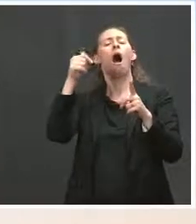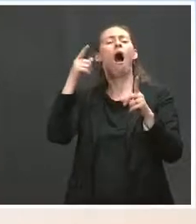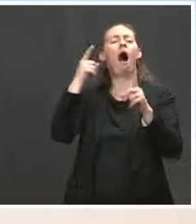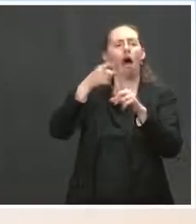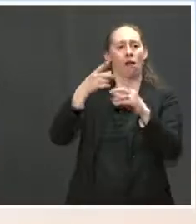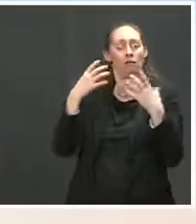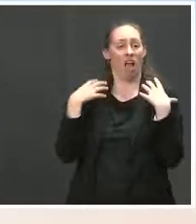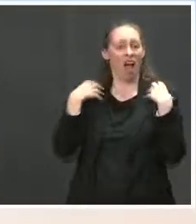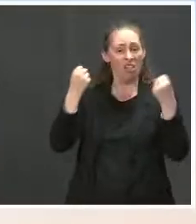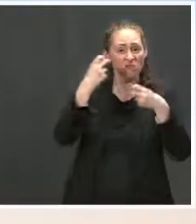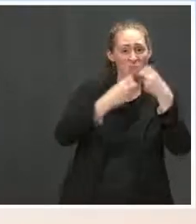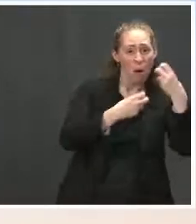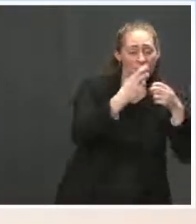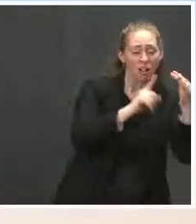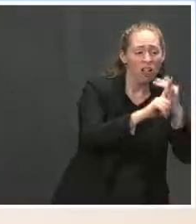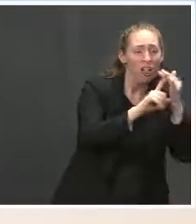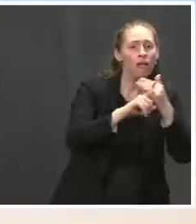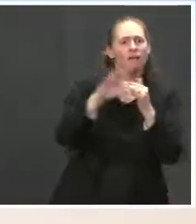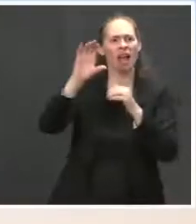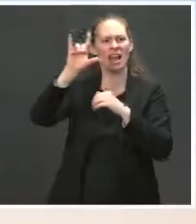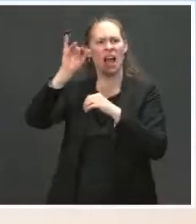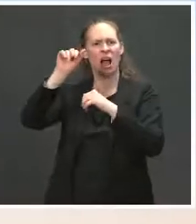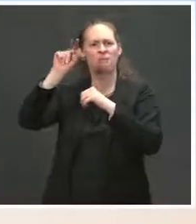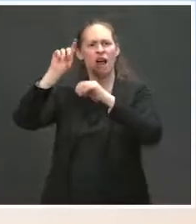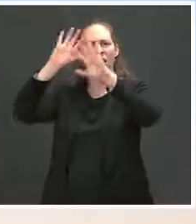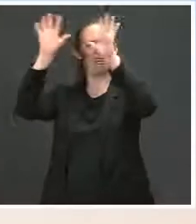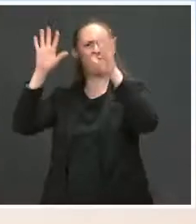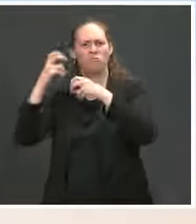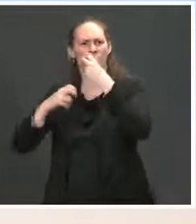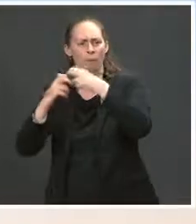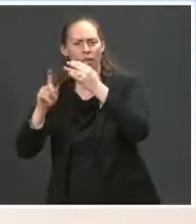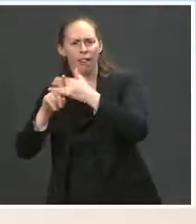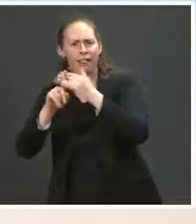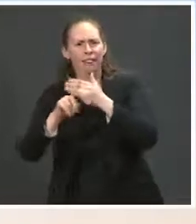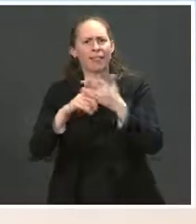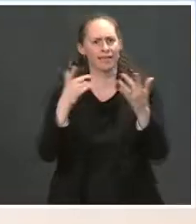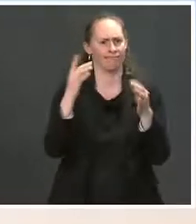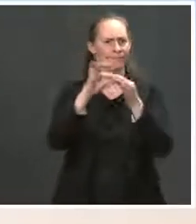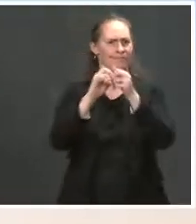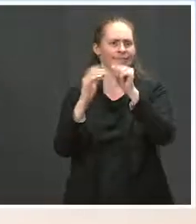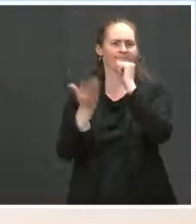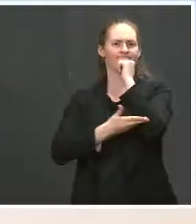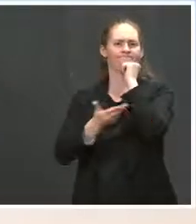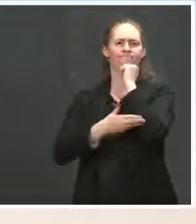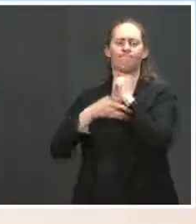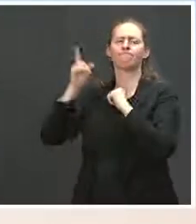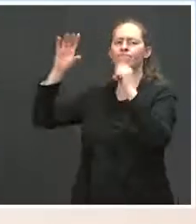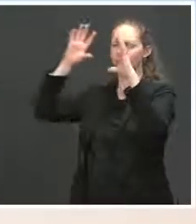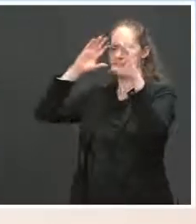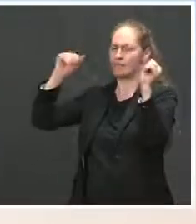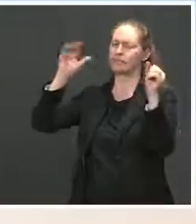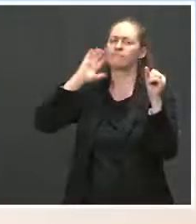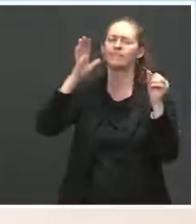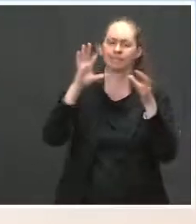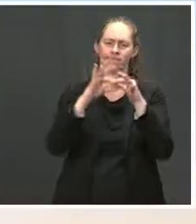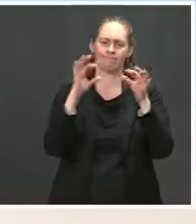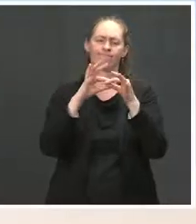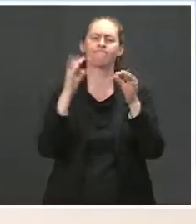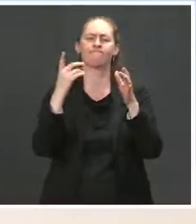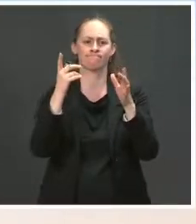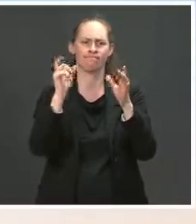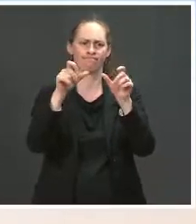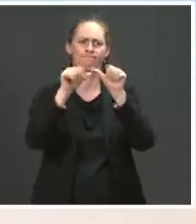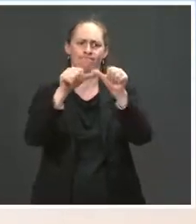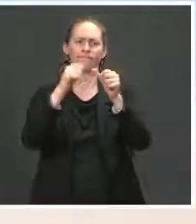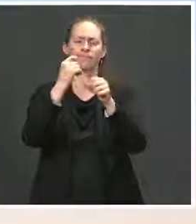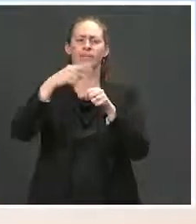encouraged again by the announcements made by the President yesterday. And we will continue to work with a range of countries around the